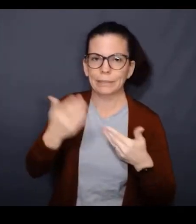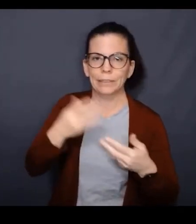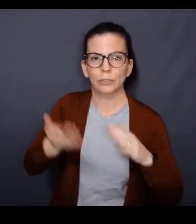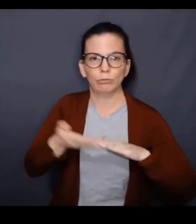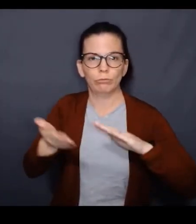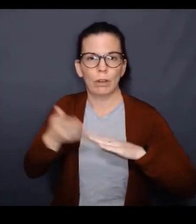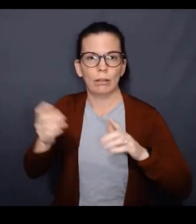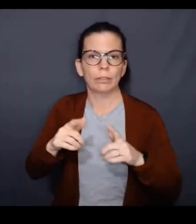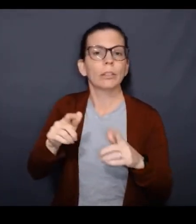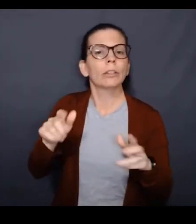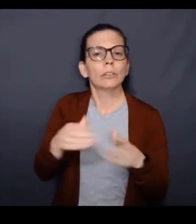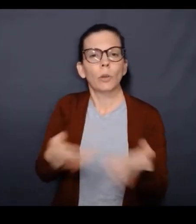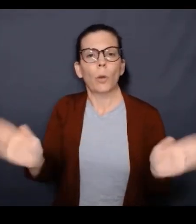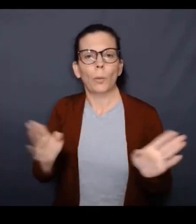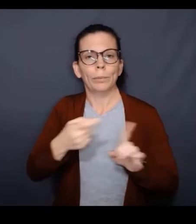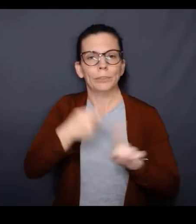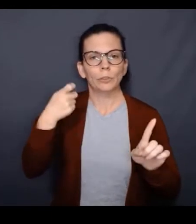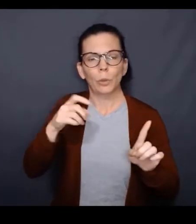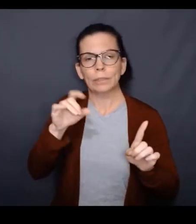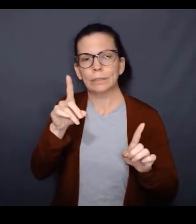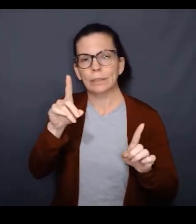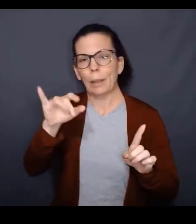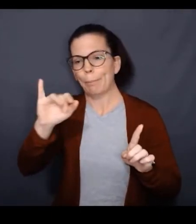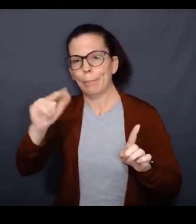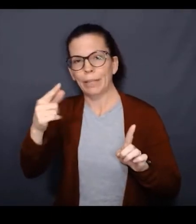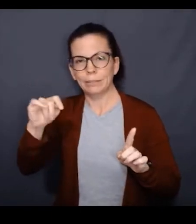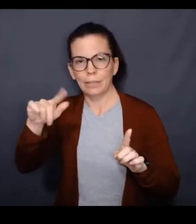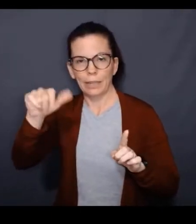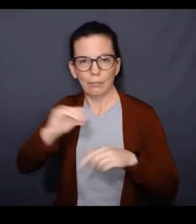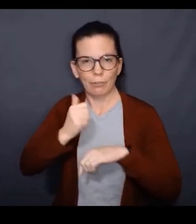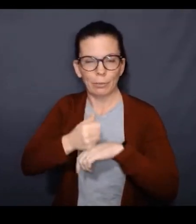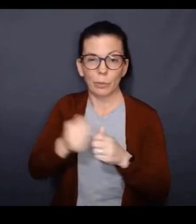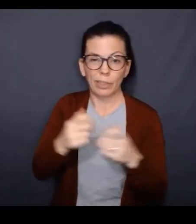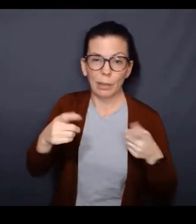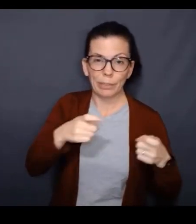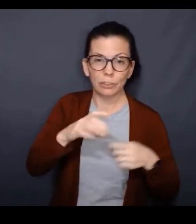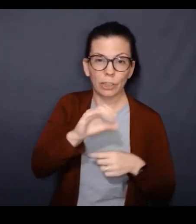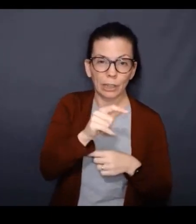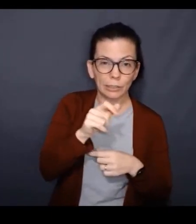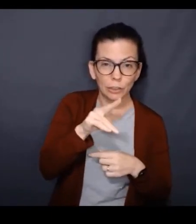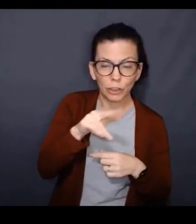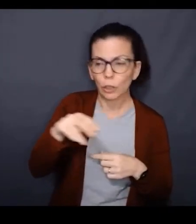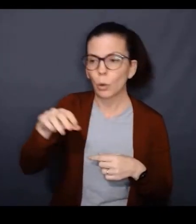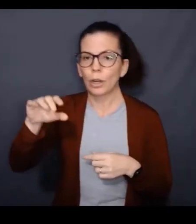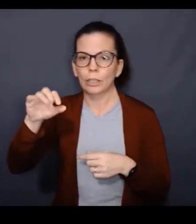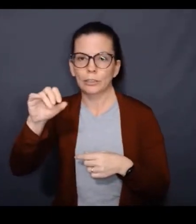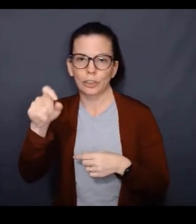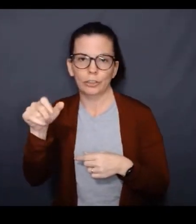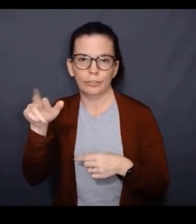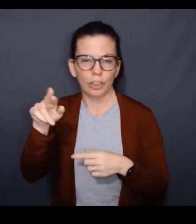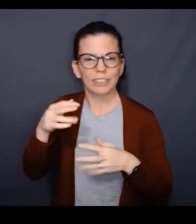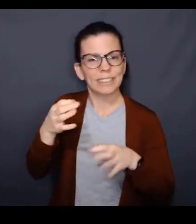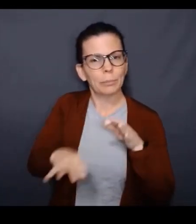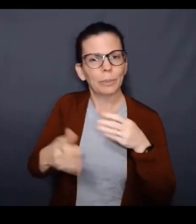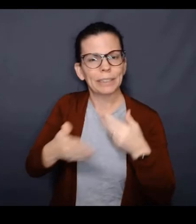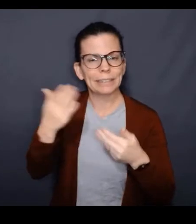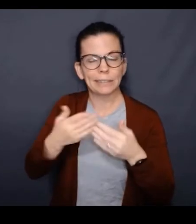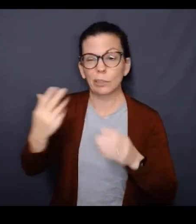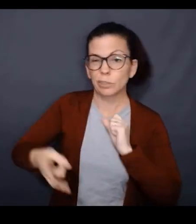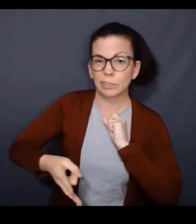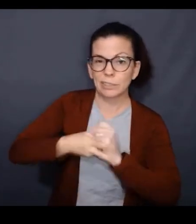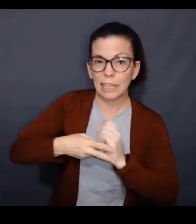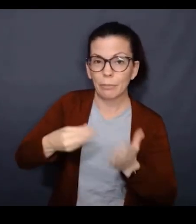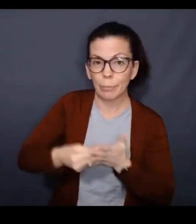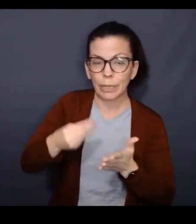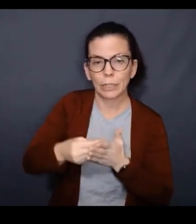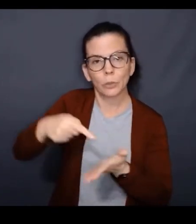choice of open-source big data frameworks without worrying about managing clusters or servers. It's simple to use, fast, and saves costs by paying only